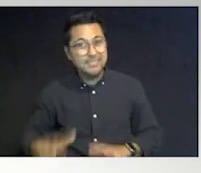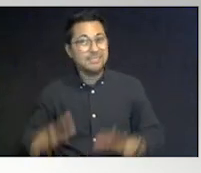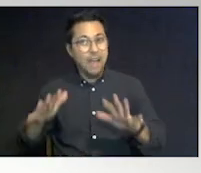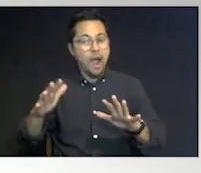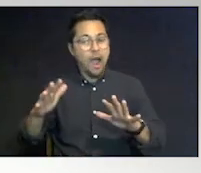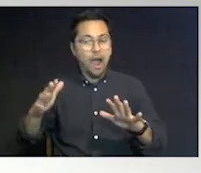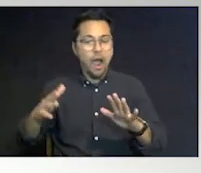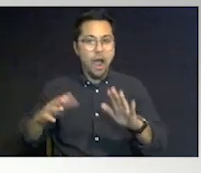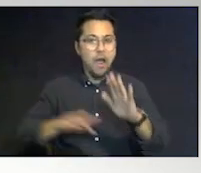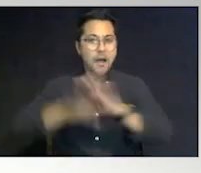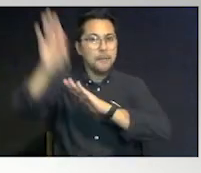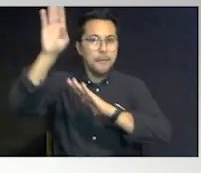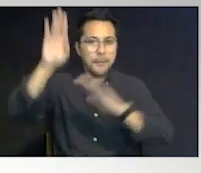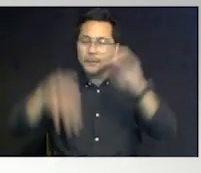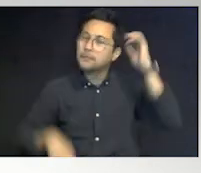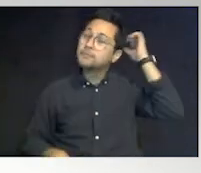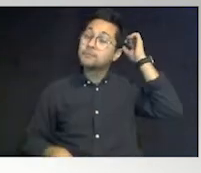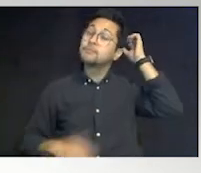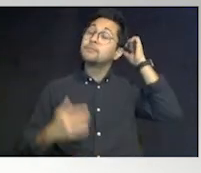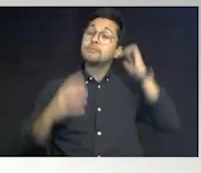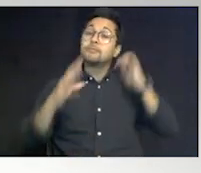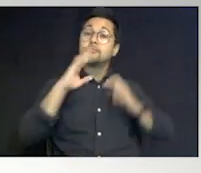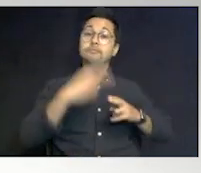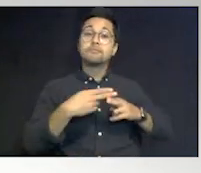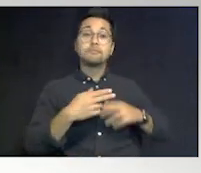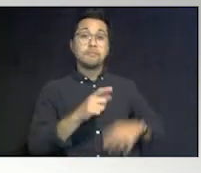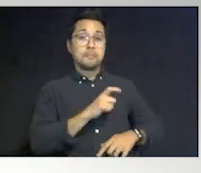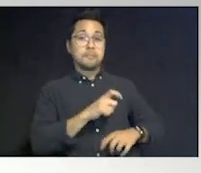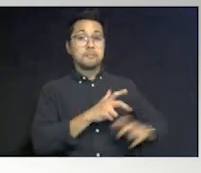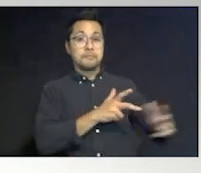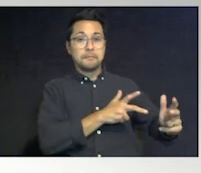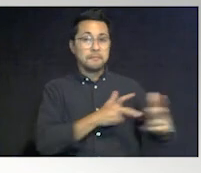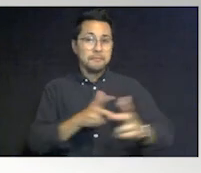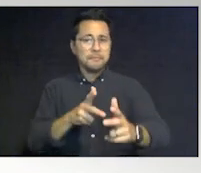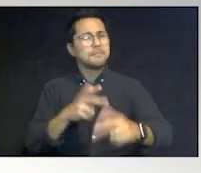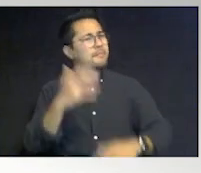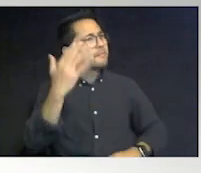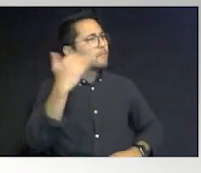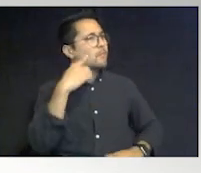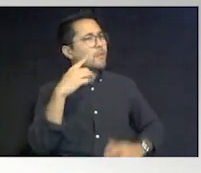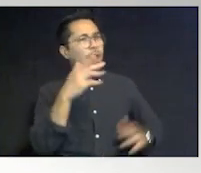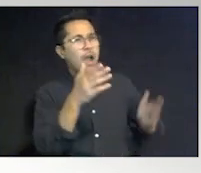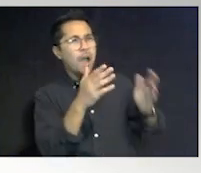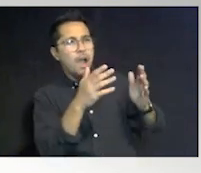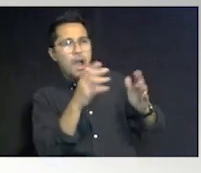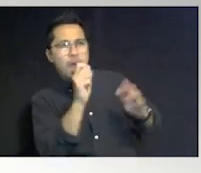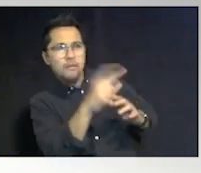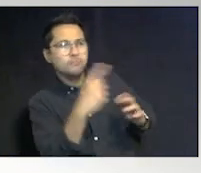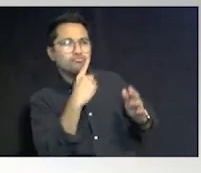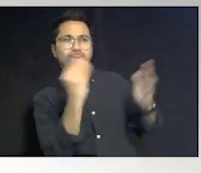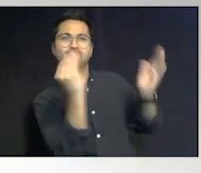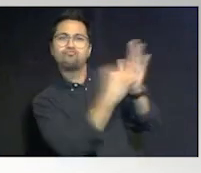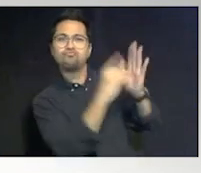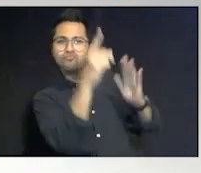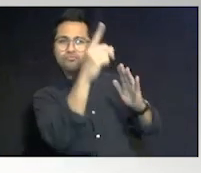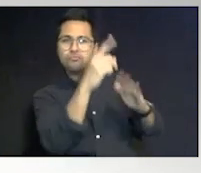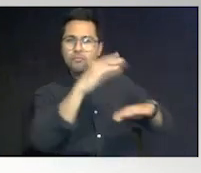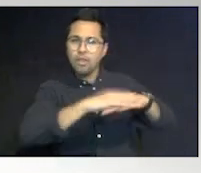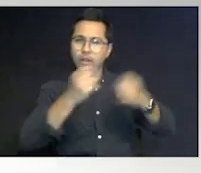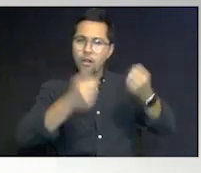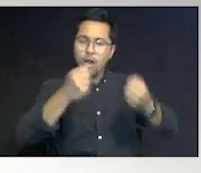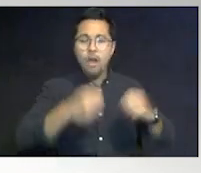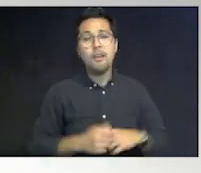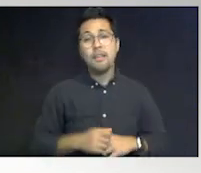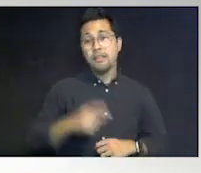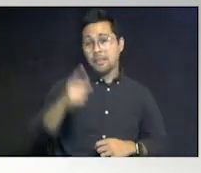Talk about vehicle stuff. Vehicle stuff. Why did we ask you to put this stuff on the vehicle? We have been stopped, stopped for, they